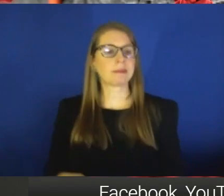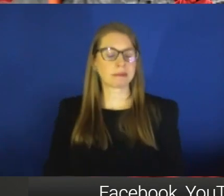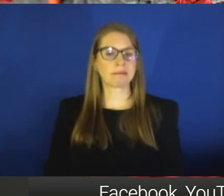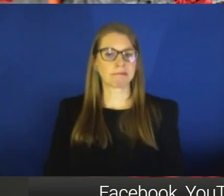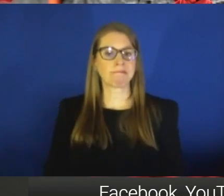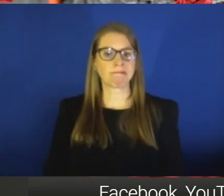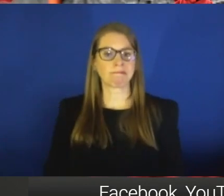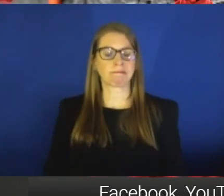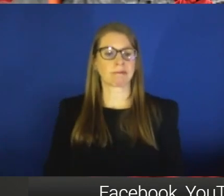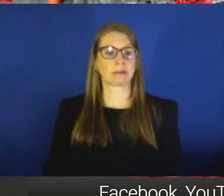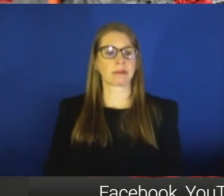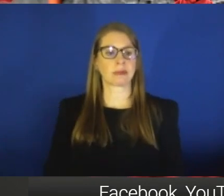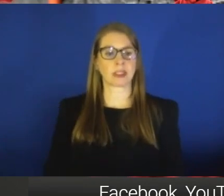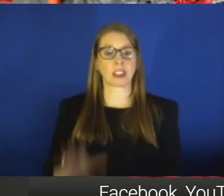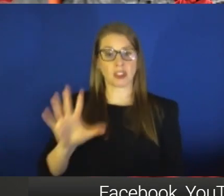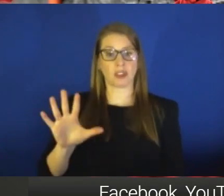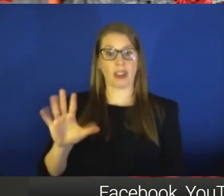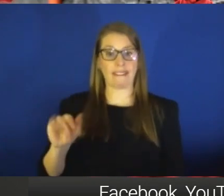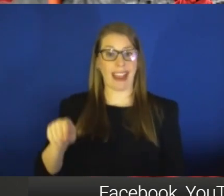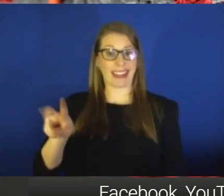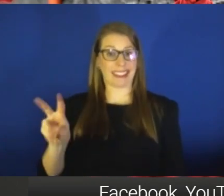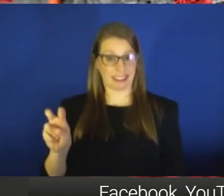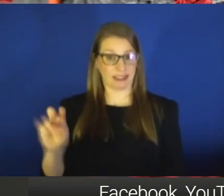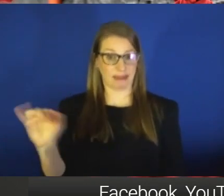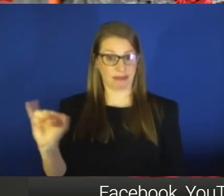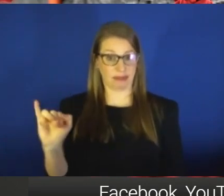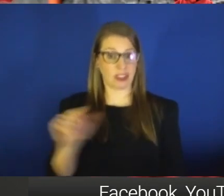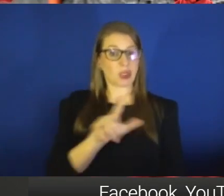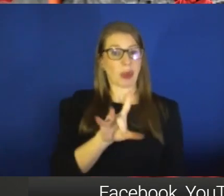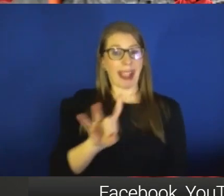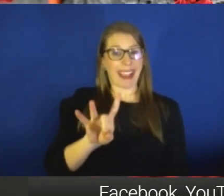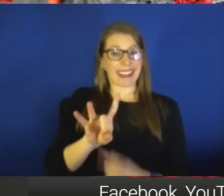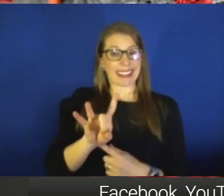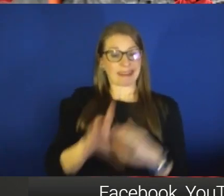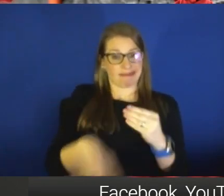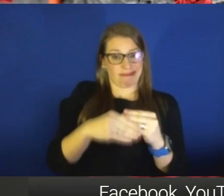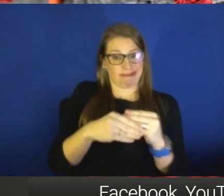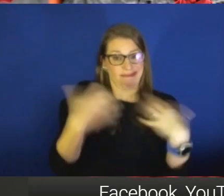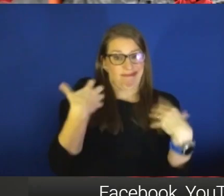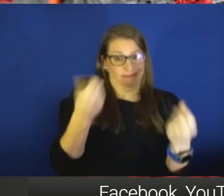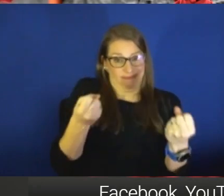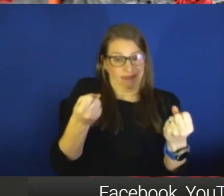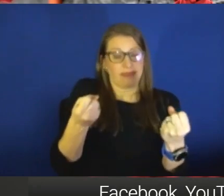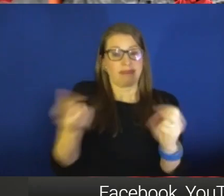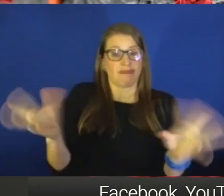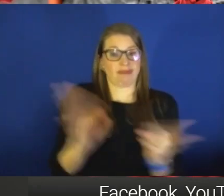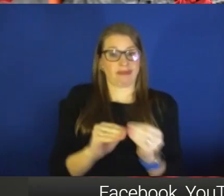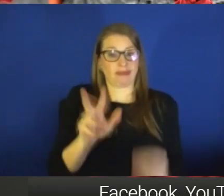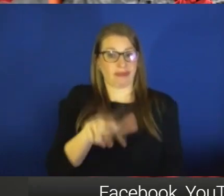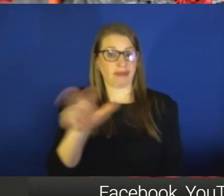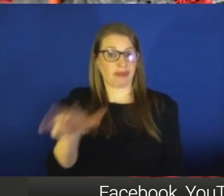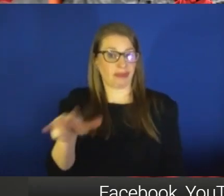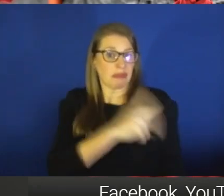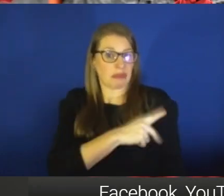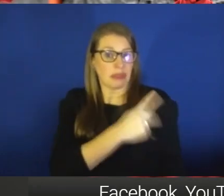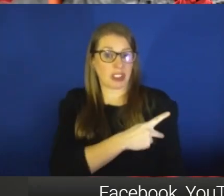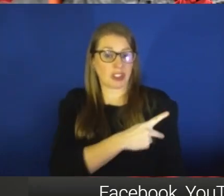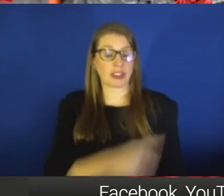So five active infections, 28 additional in that recovery period, a total of 33. But overall,